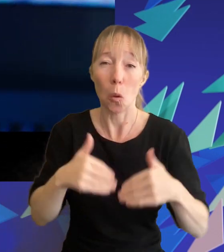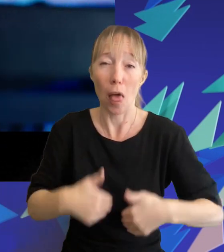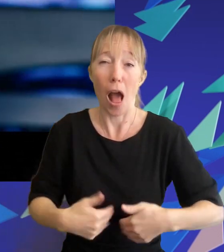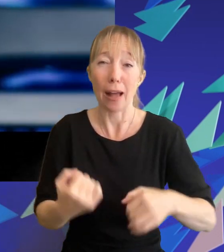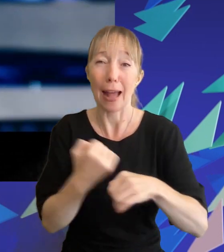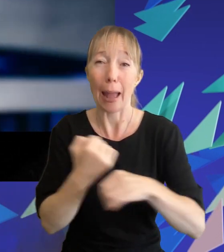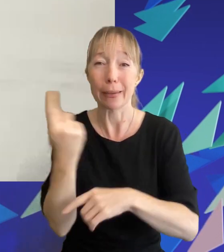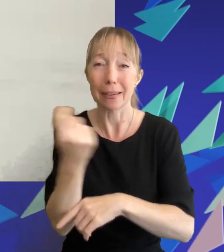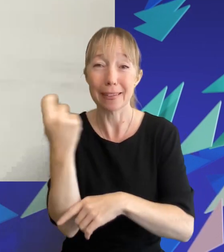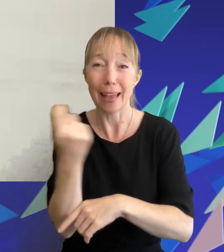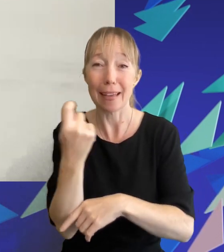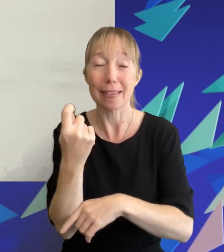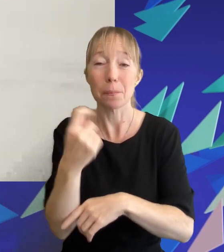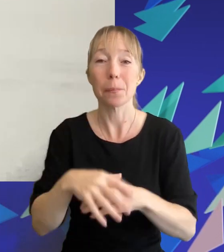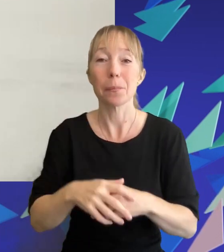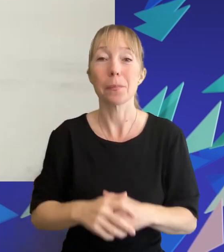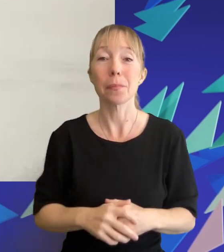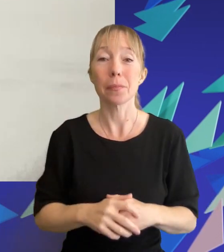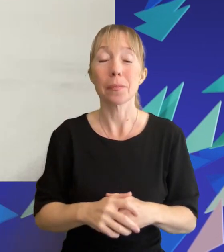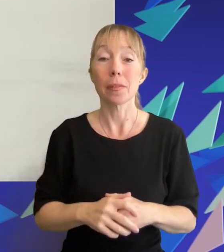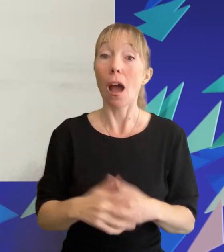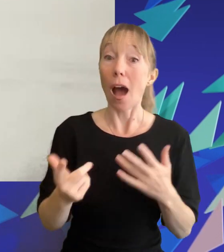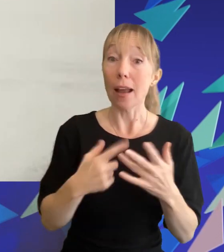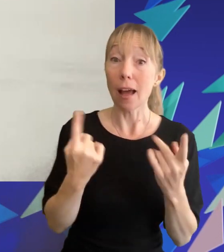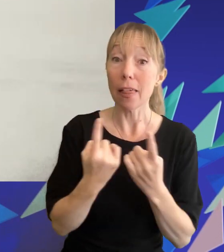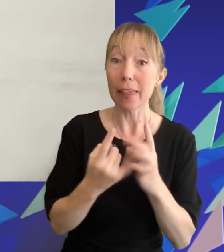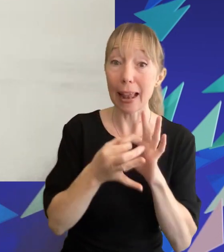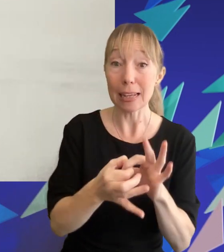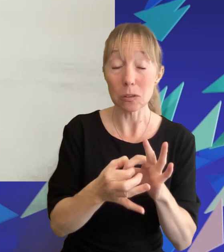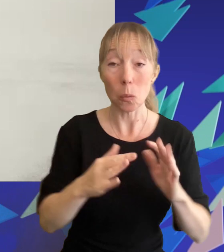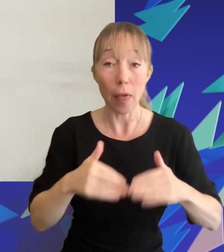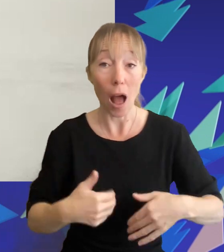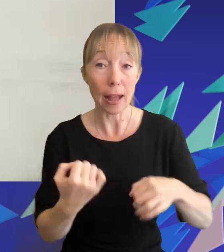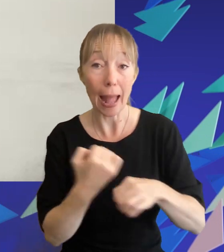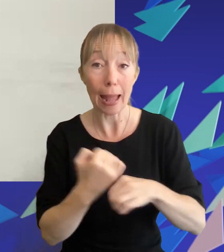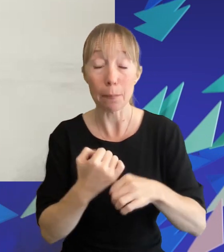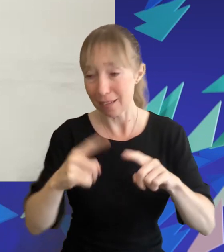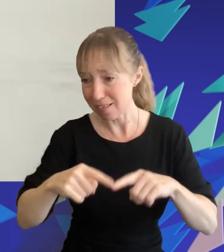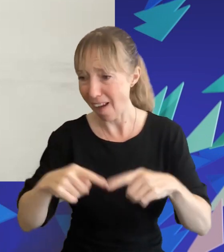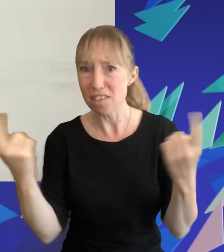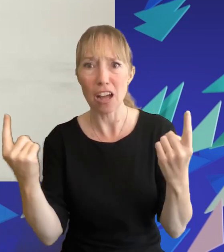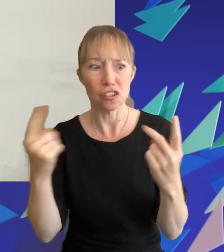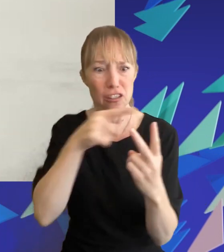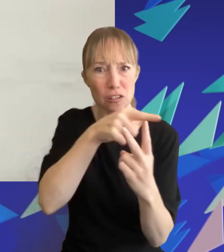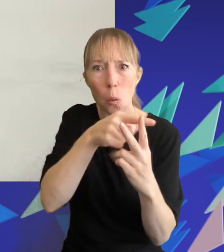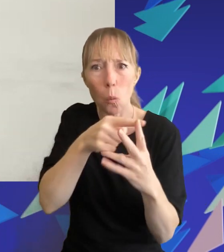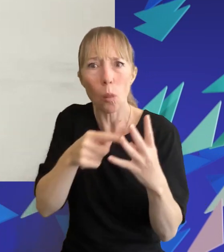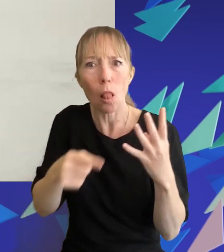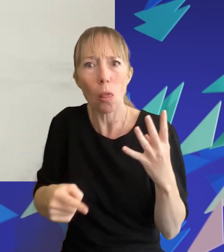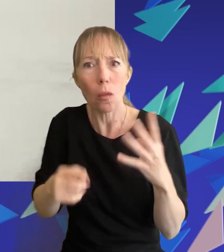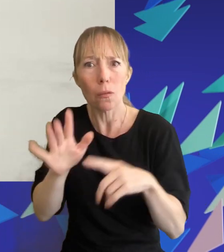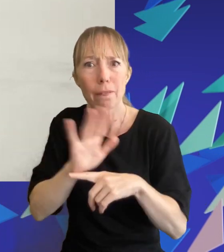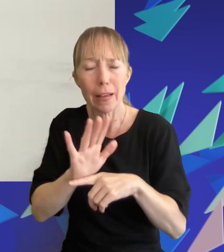franchise success another thing about the hunger games and divergent and all the other films that kind of fell into that ya